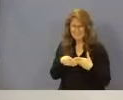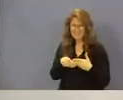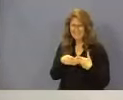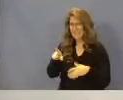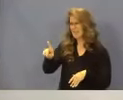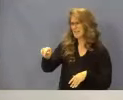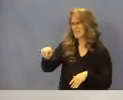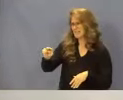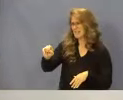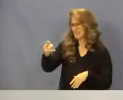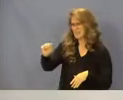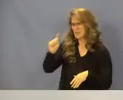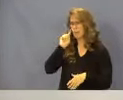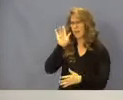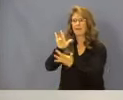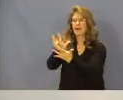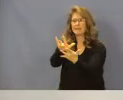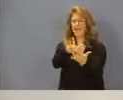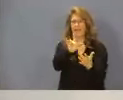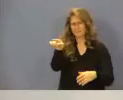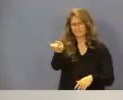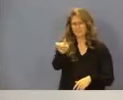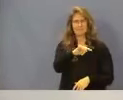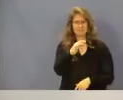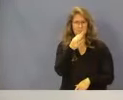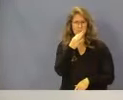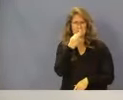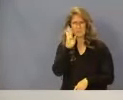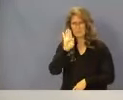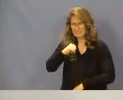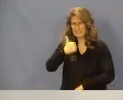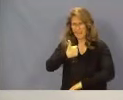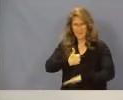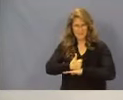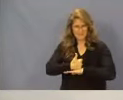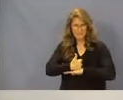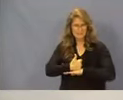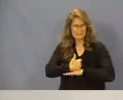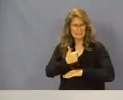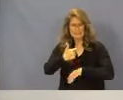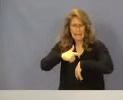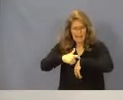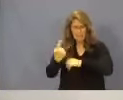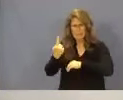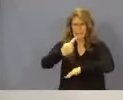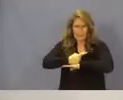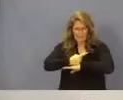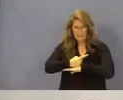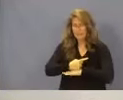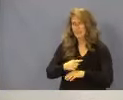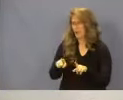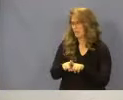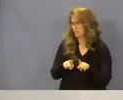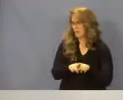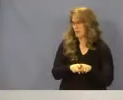Dinesha will be reaching out to you in the very near future to establish the date and time. And as you point out, our